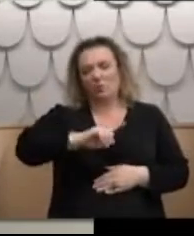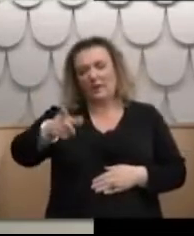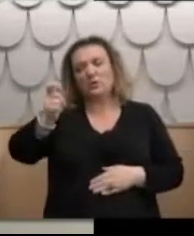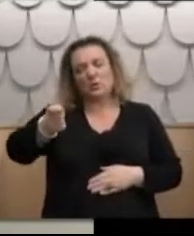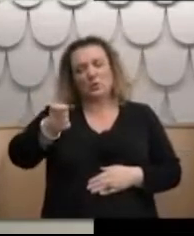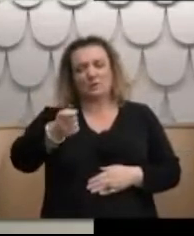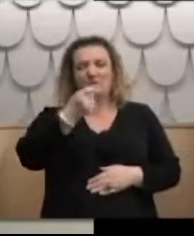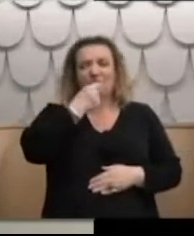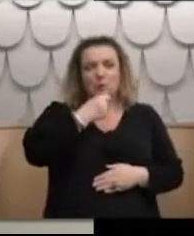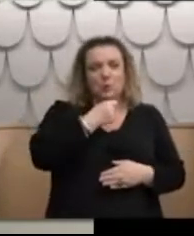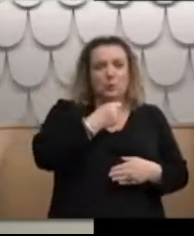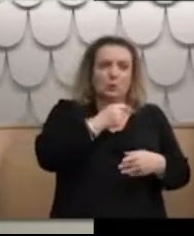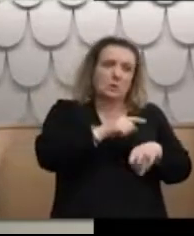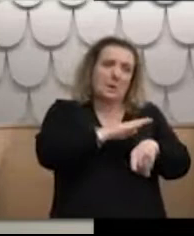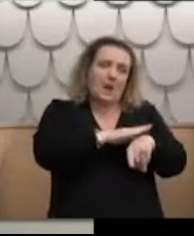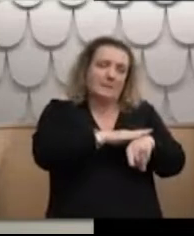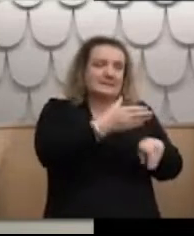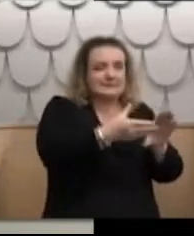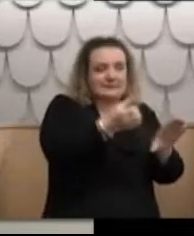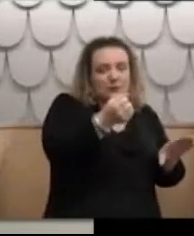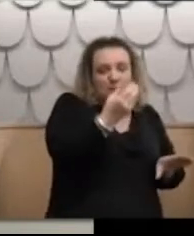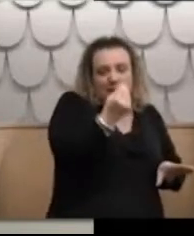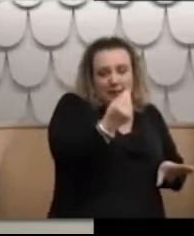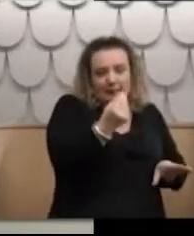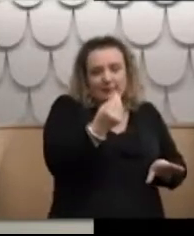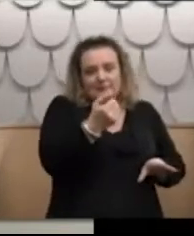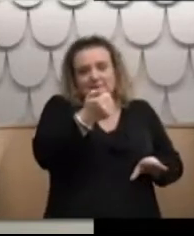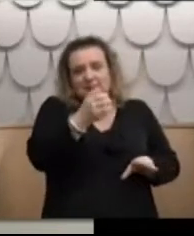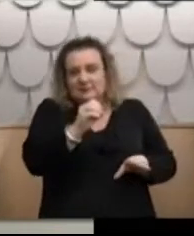Like stealing money, $50, $60.